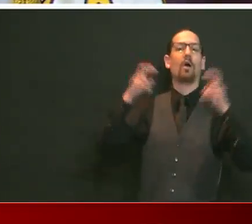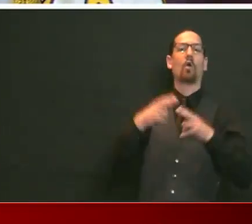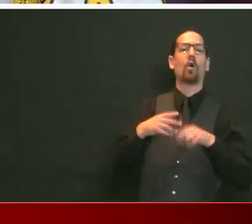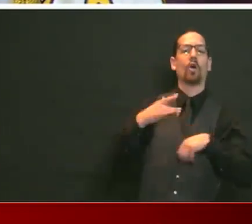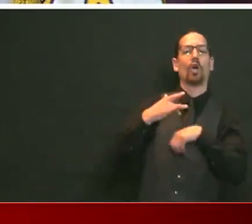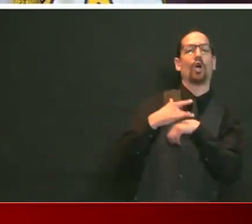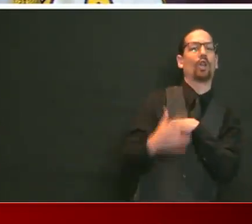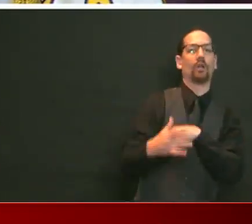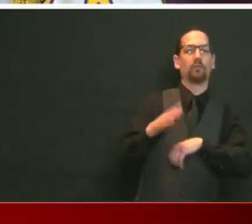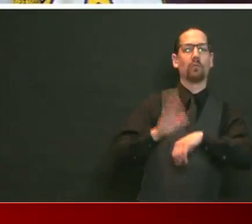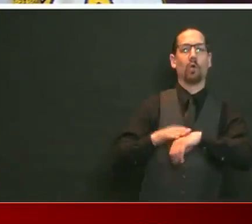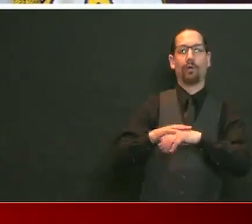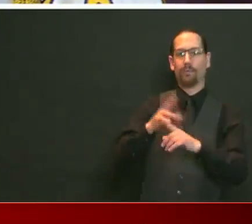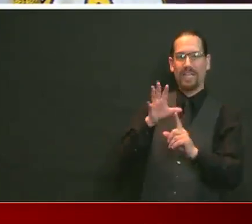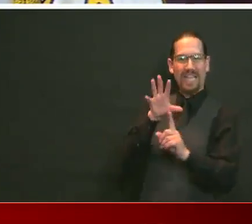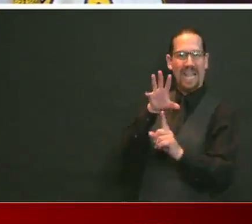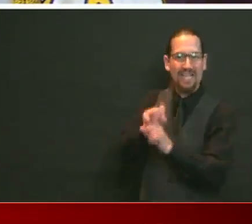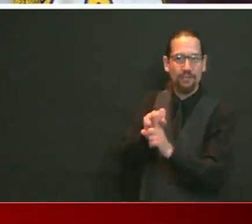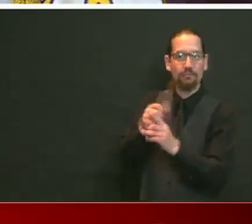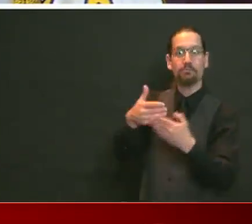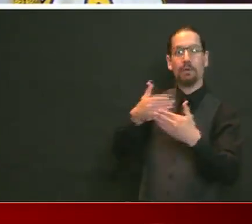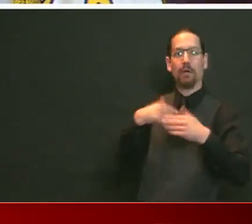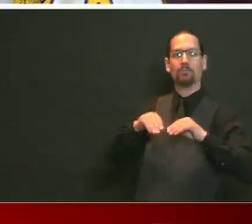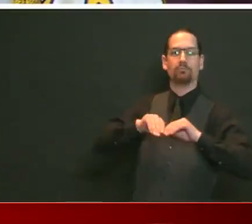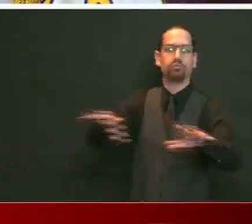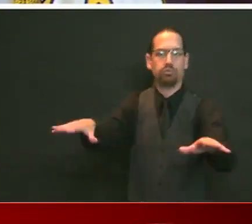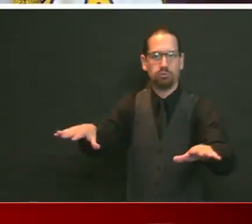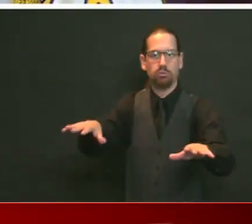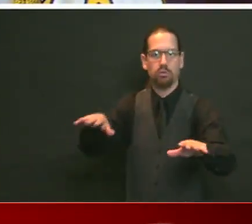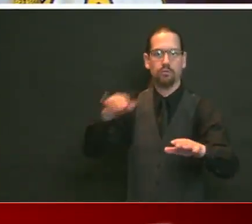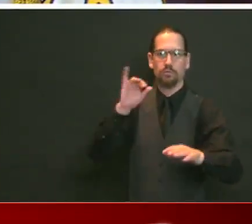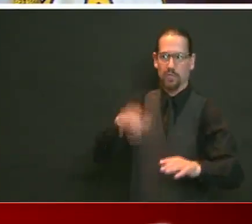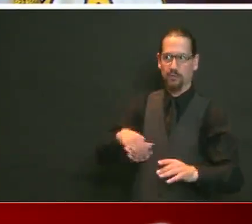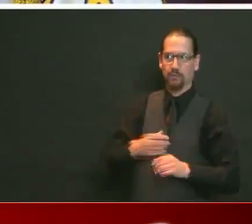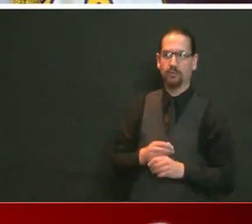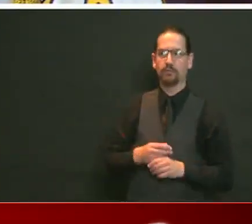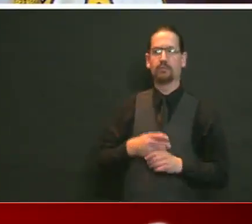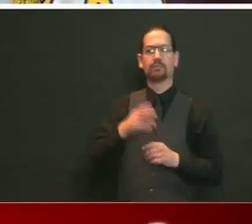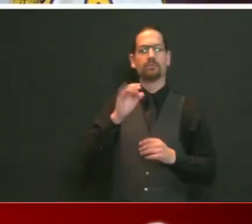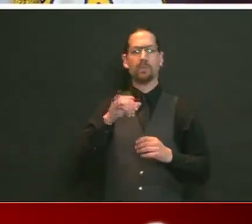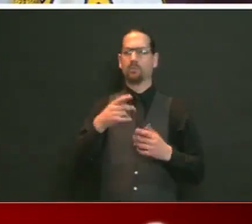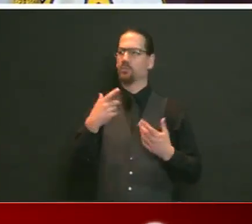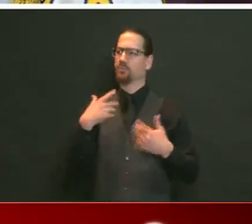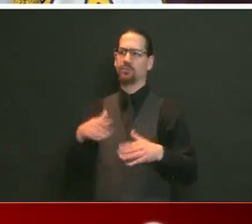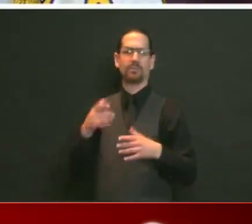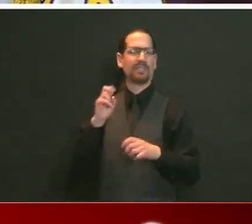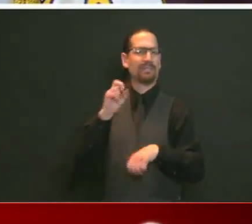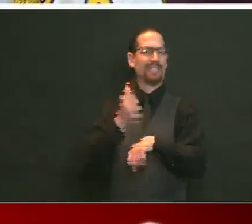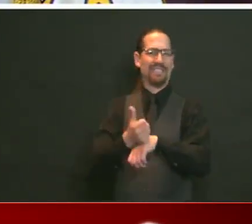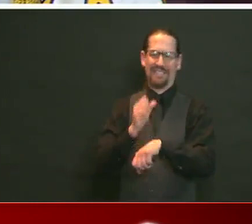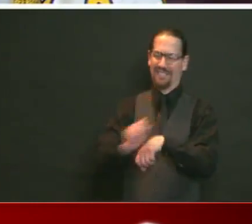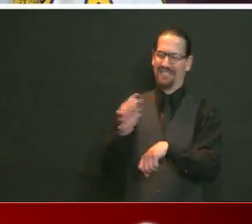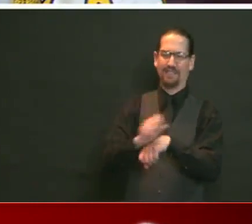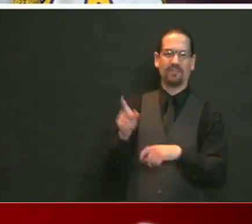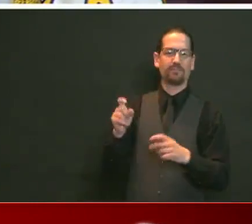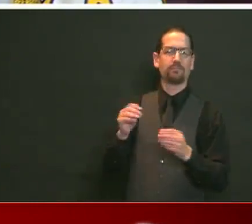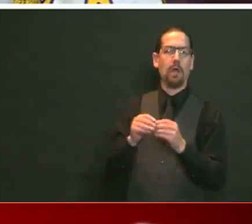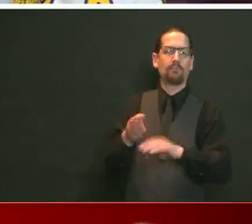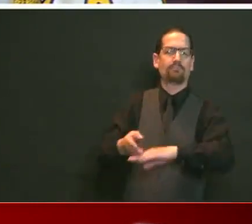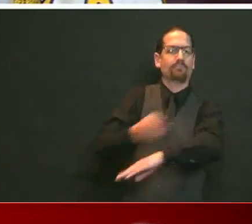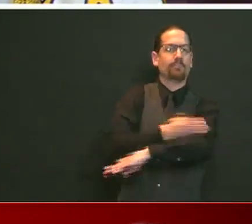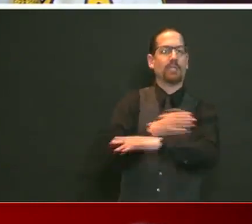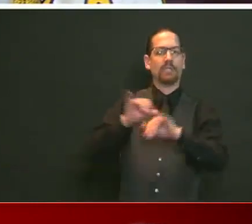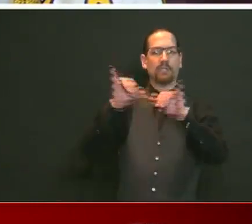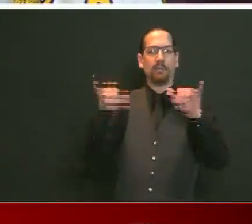surveillance sentinel testing system, so that we can better understand how disease is transmitted,